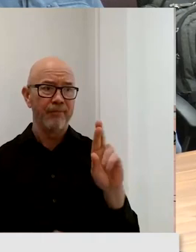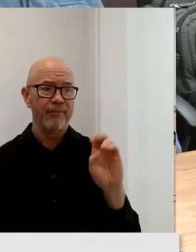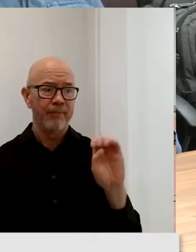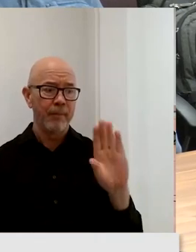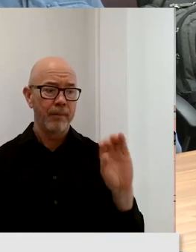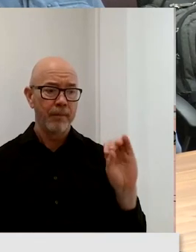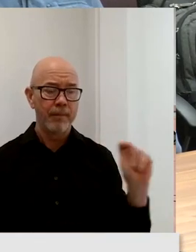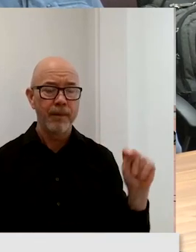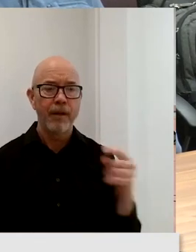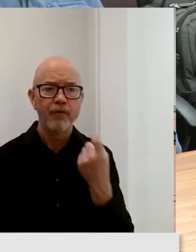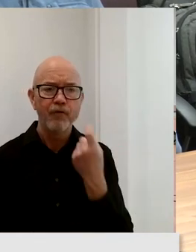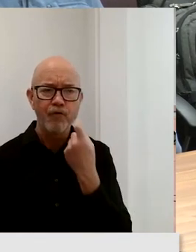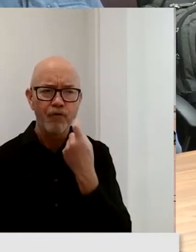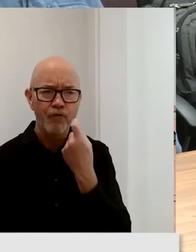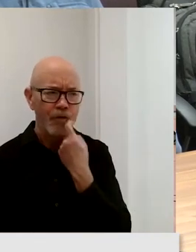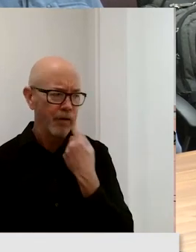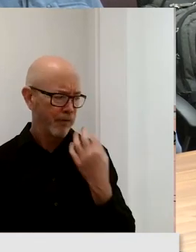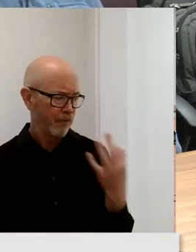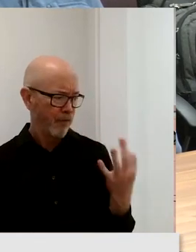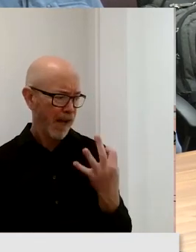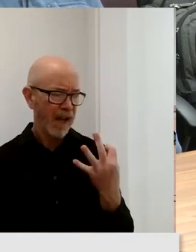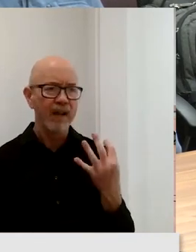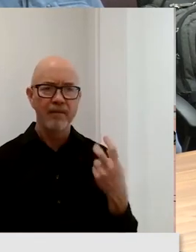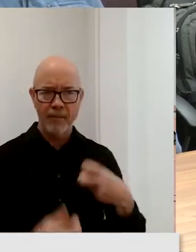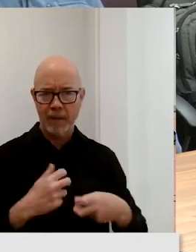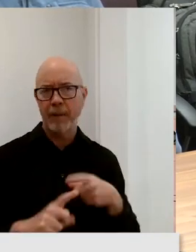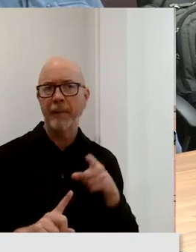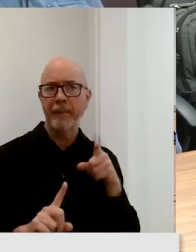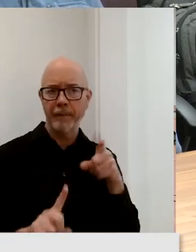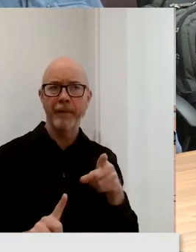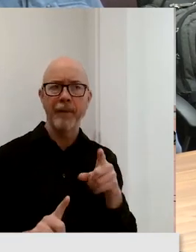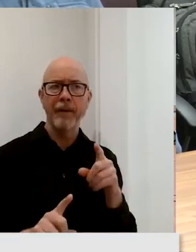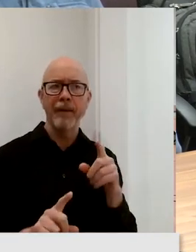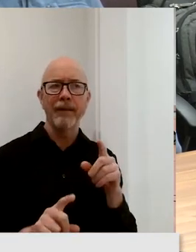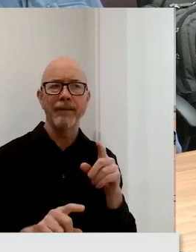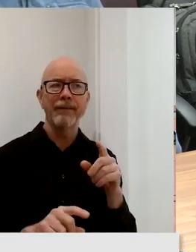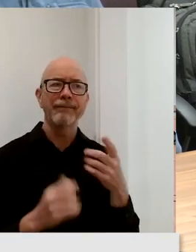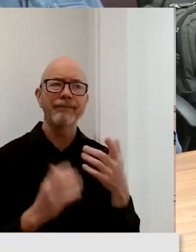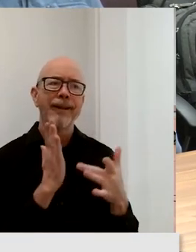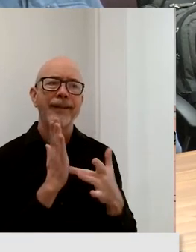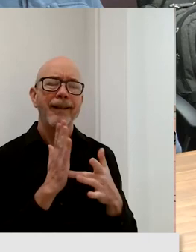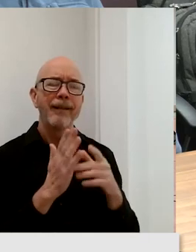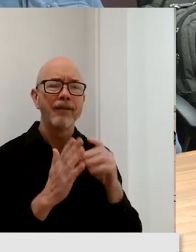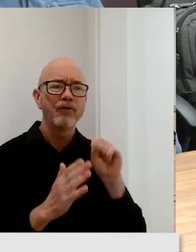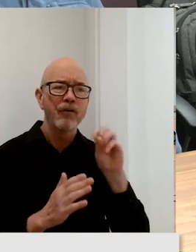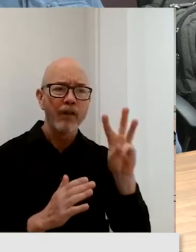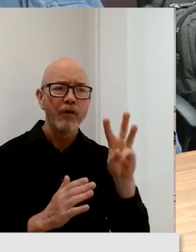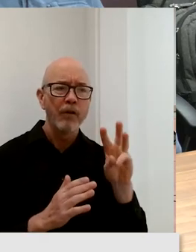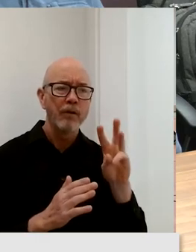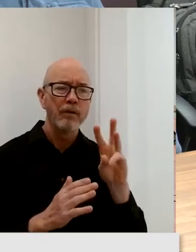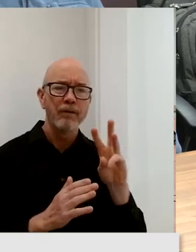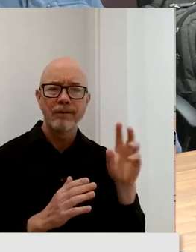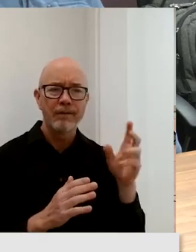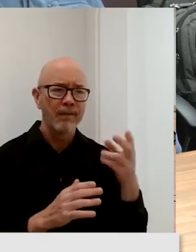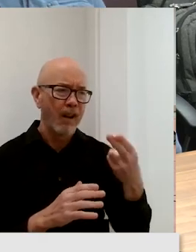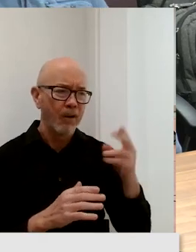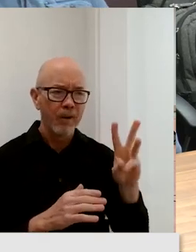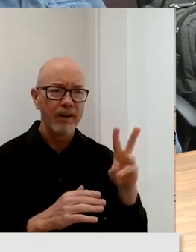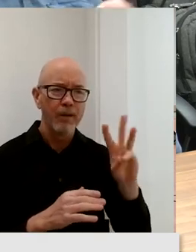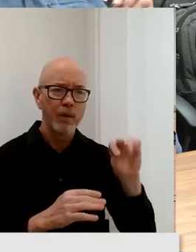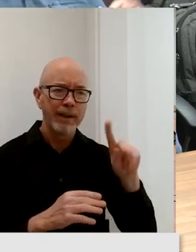issues with it. So it could have been a Windows update. I know Windows updates happened last Tuesday statewide and that's caused